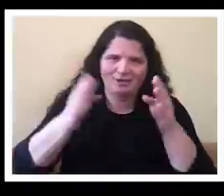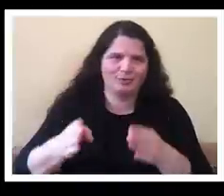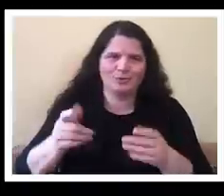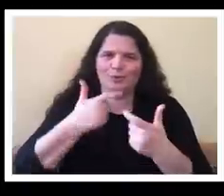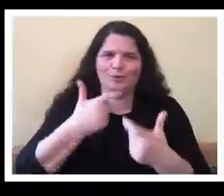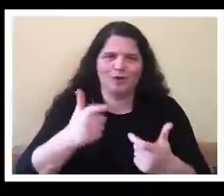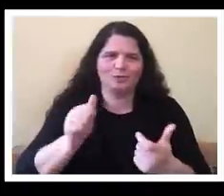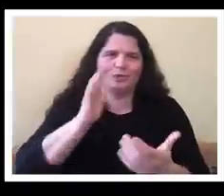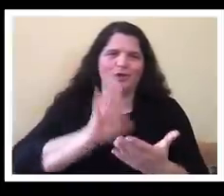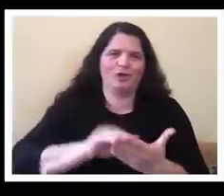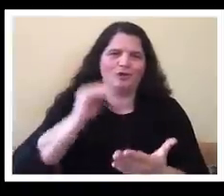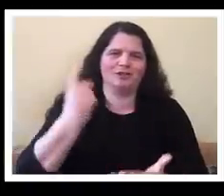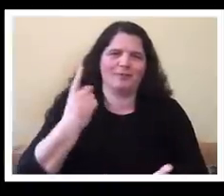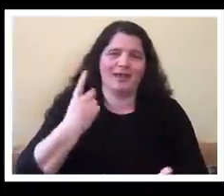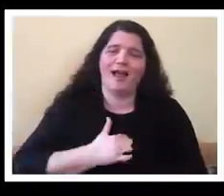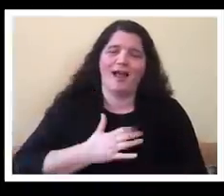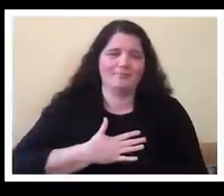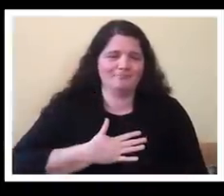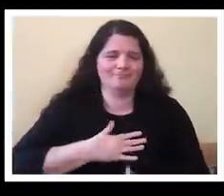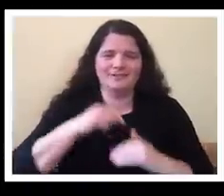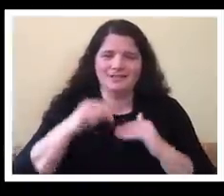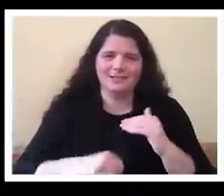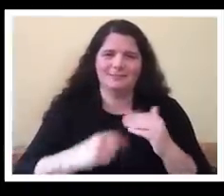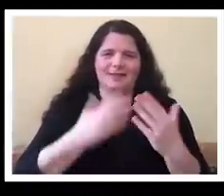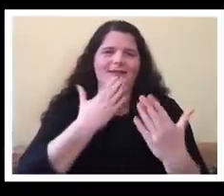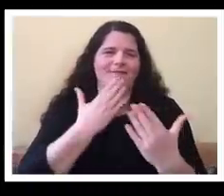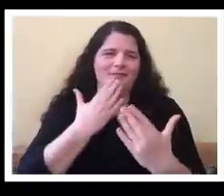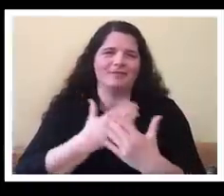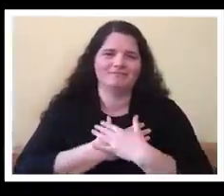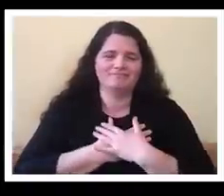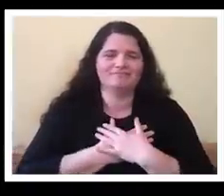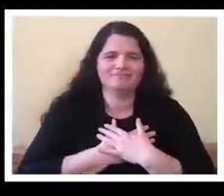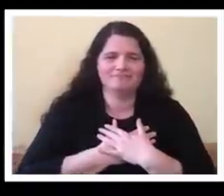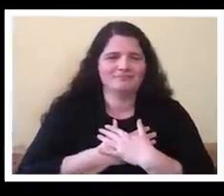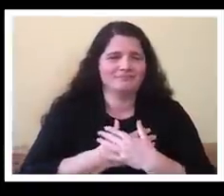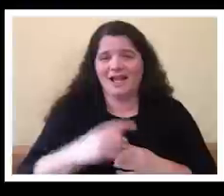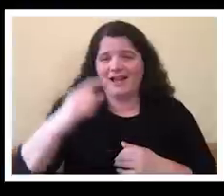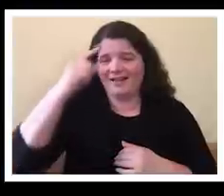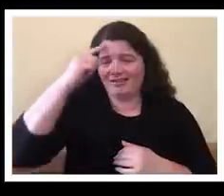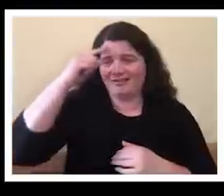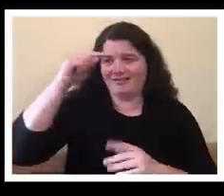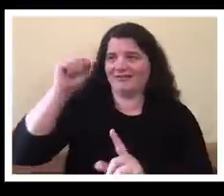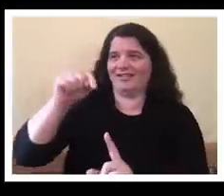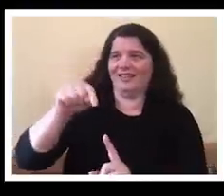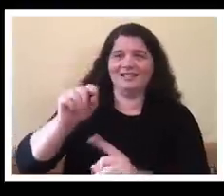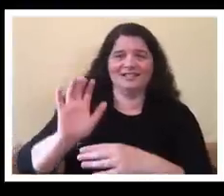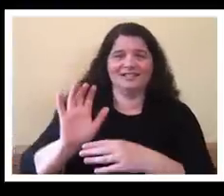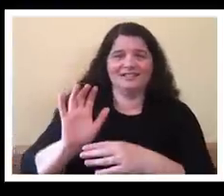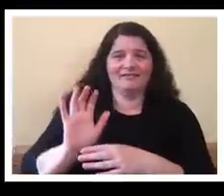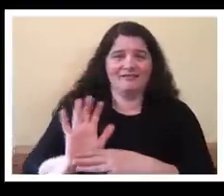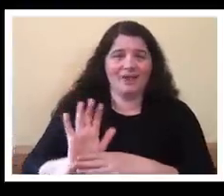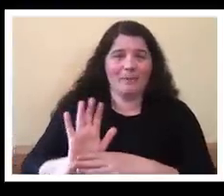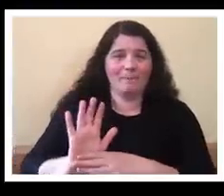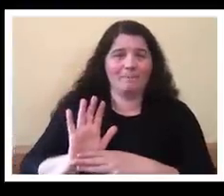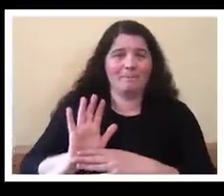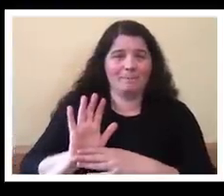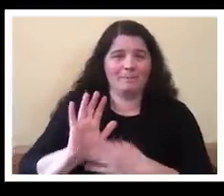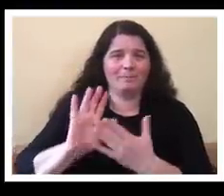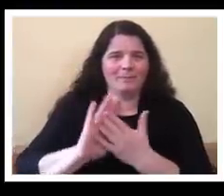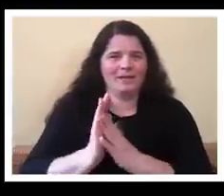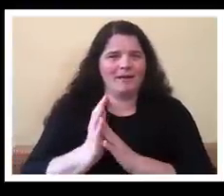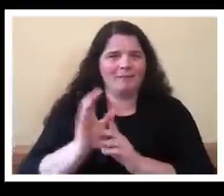I could not be more grateful. So I think this is going to be one of those lasting cultural artifacts that